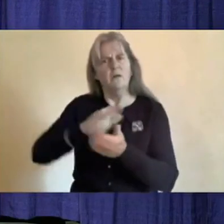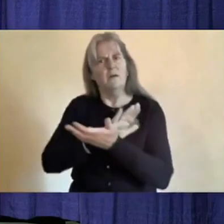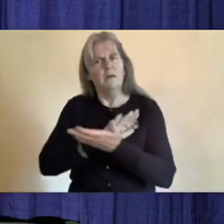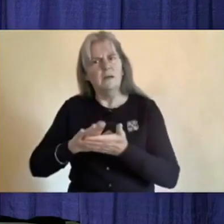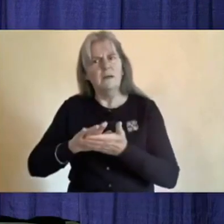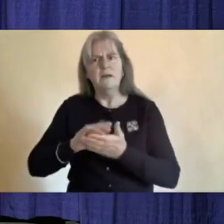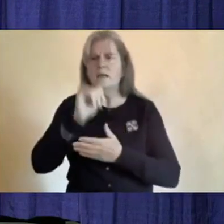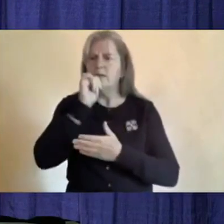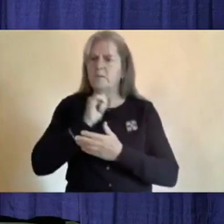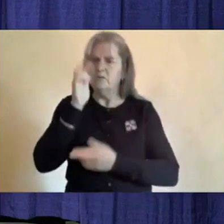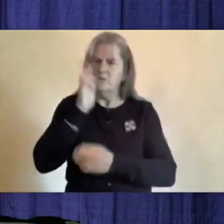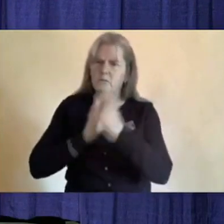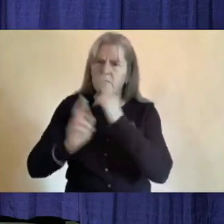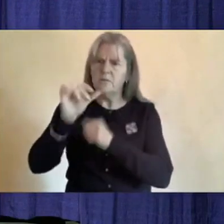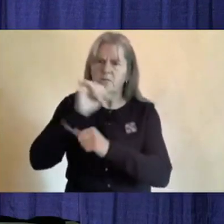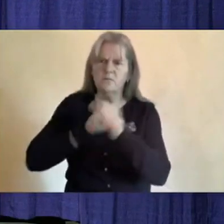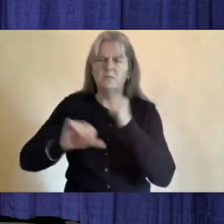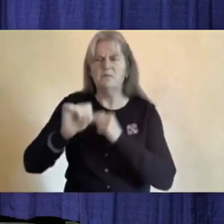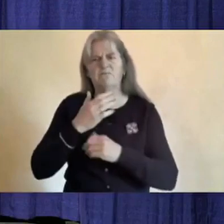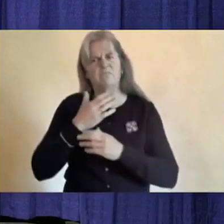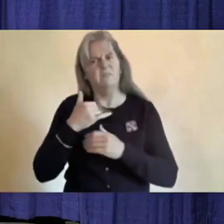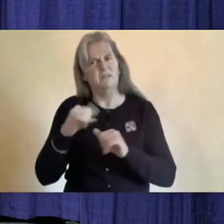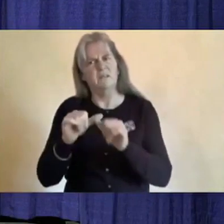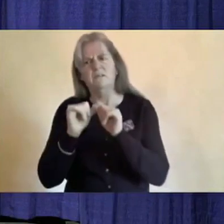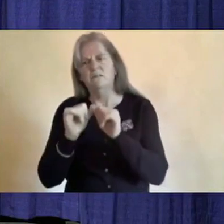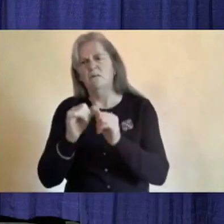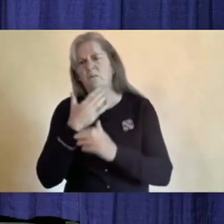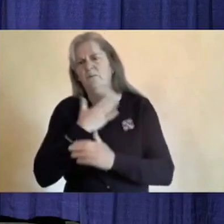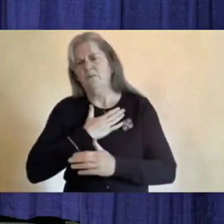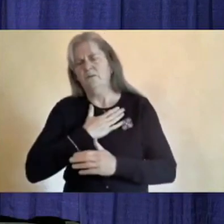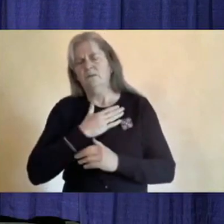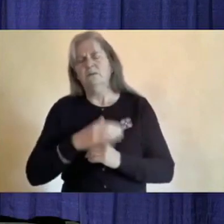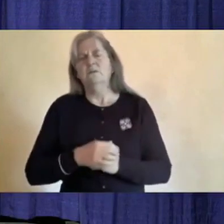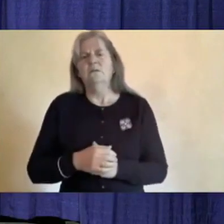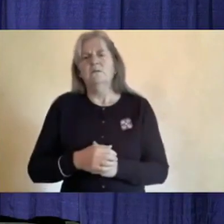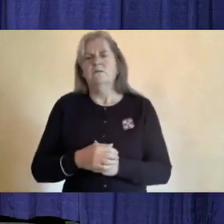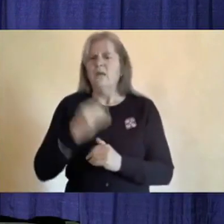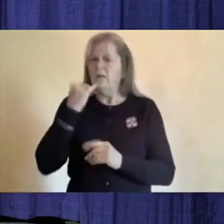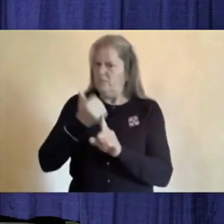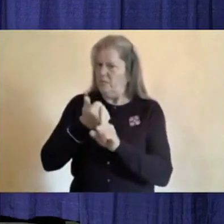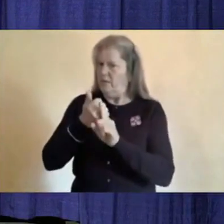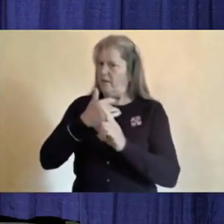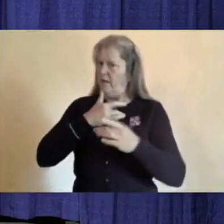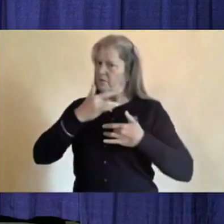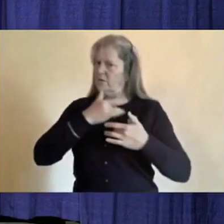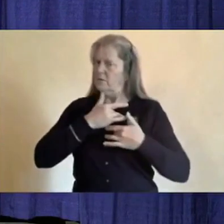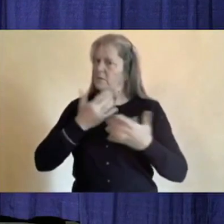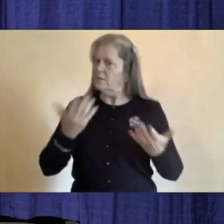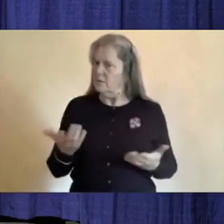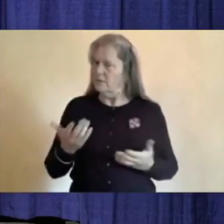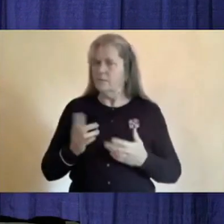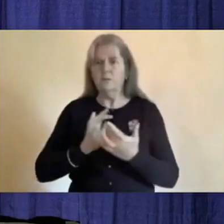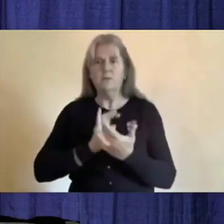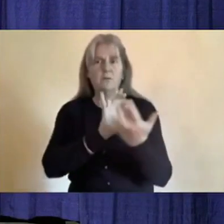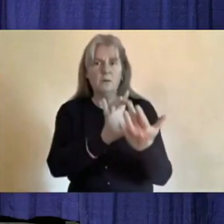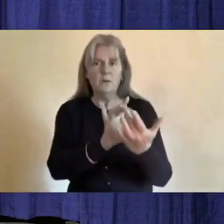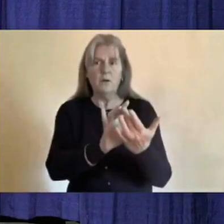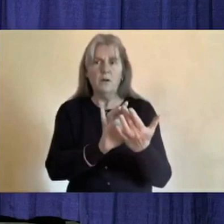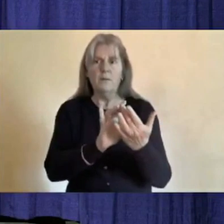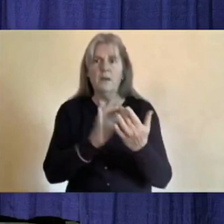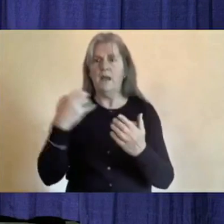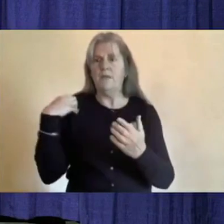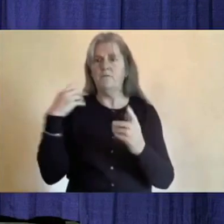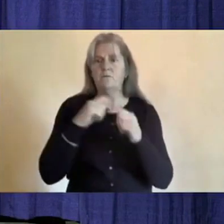respectful to one another. If you have concerns, please contact our enforcement team